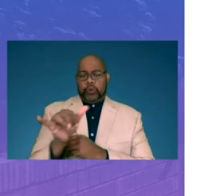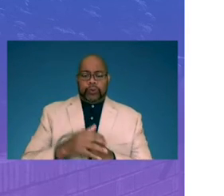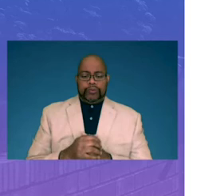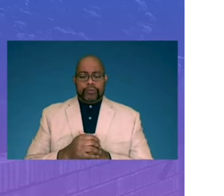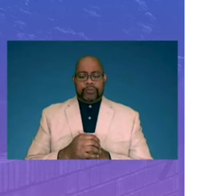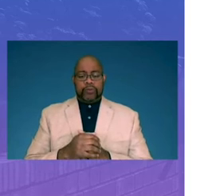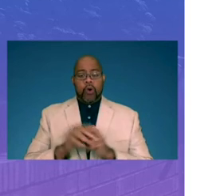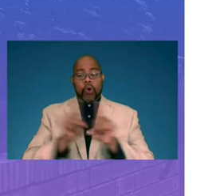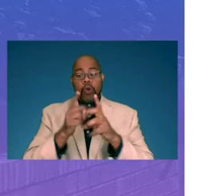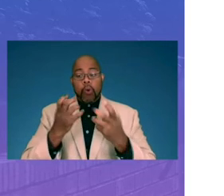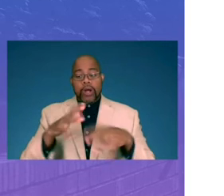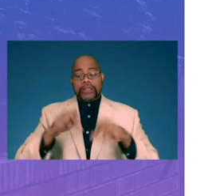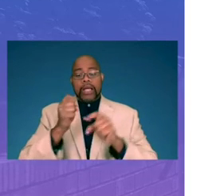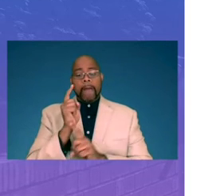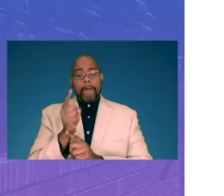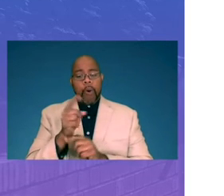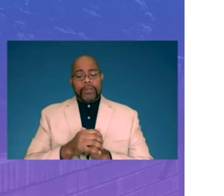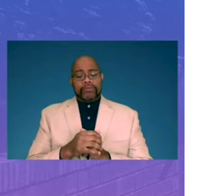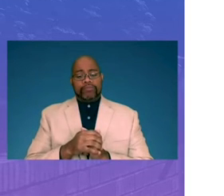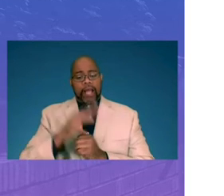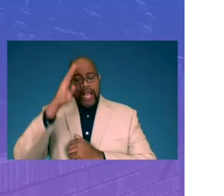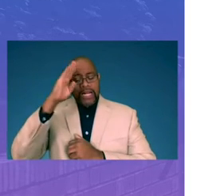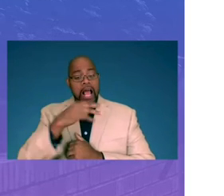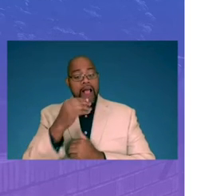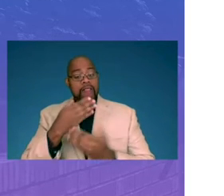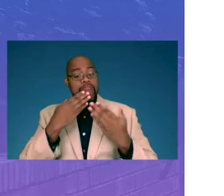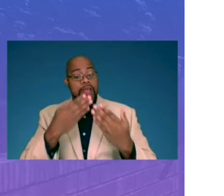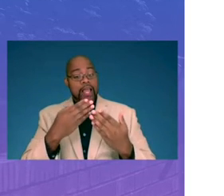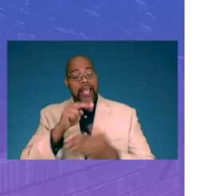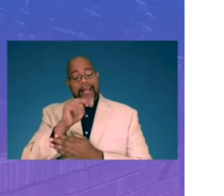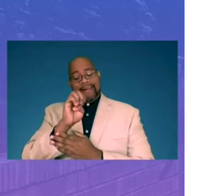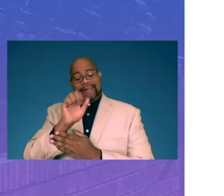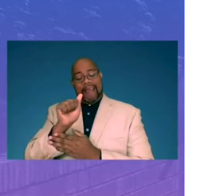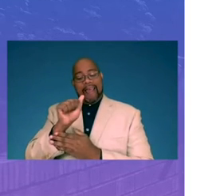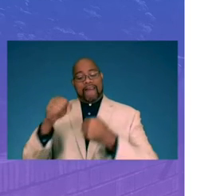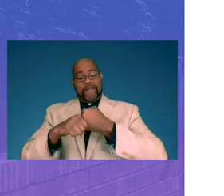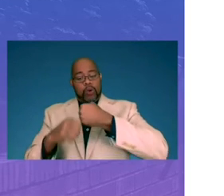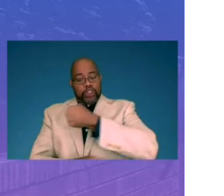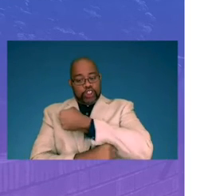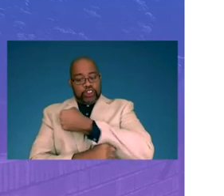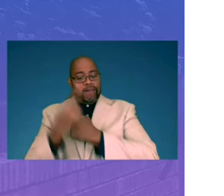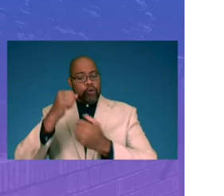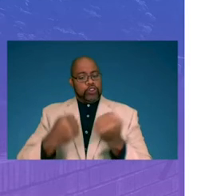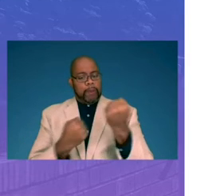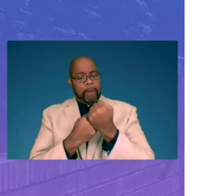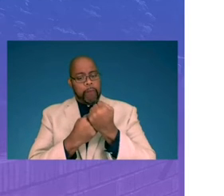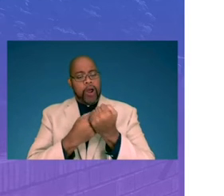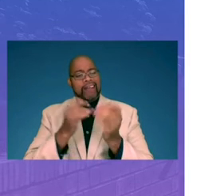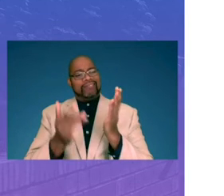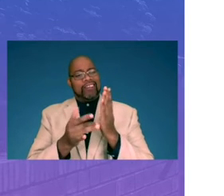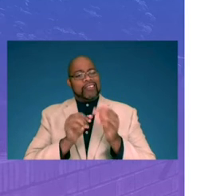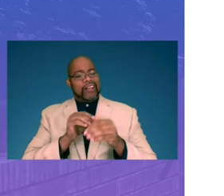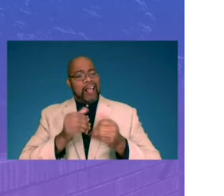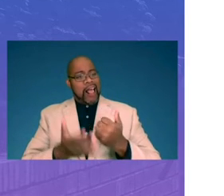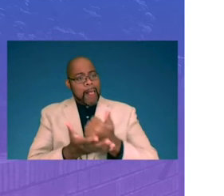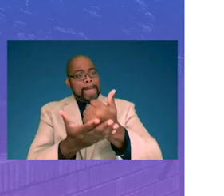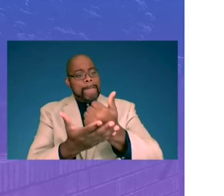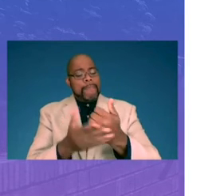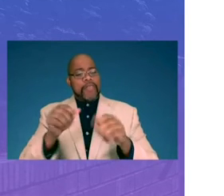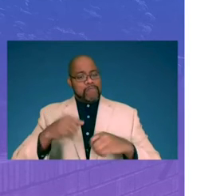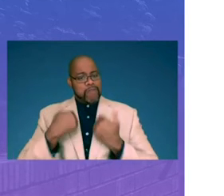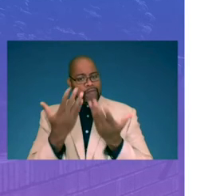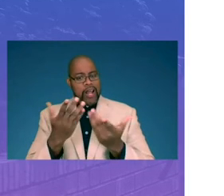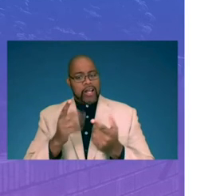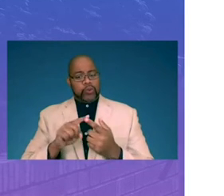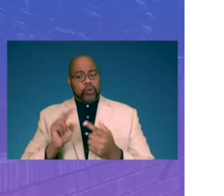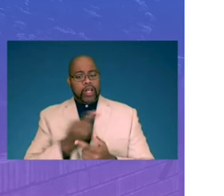would also like to take a moment to acknowledge and thank the NEA Foundation for their support and technical assistance they have provided